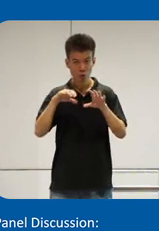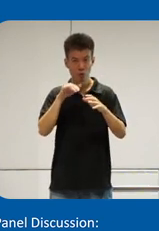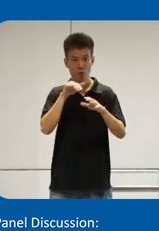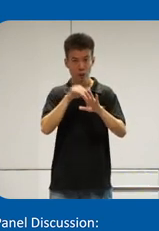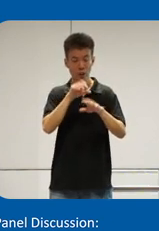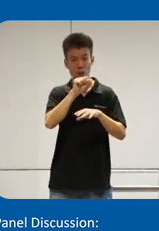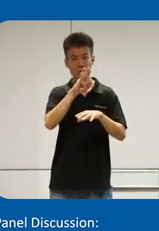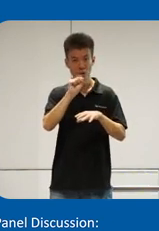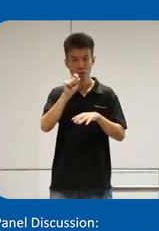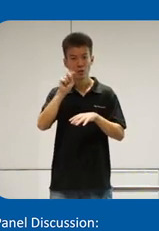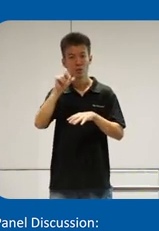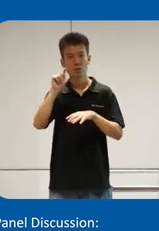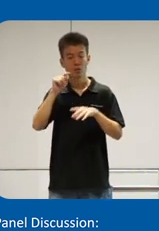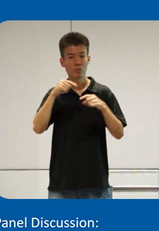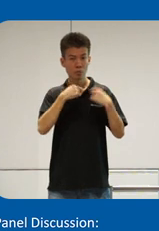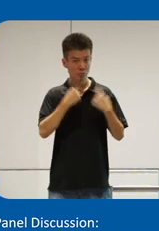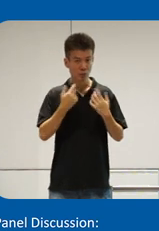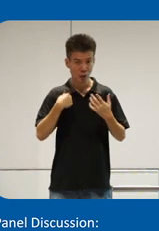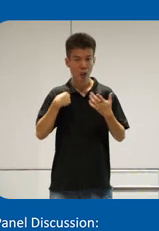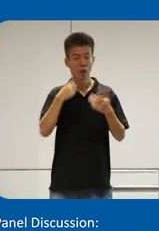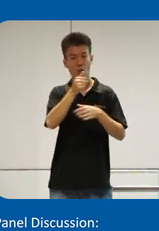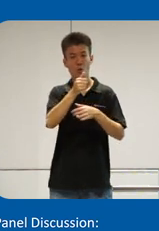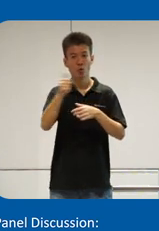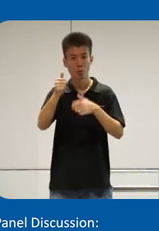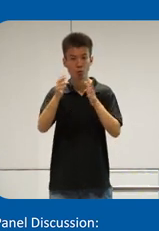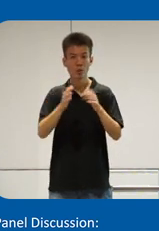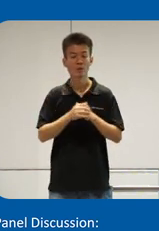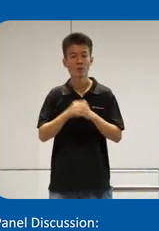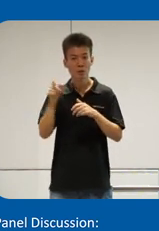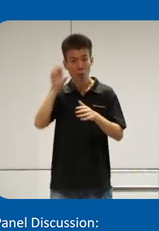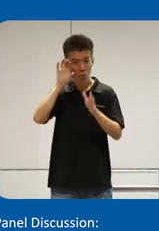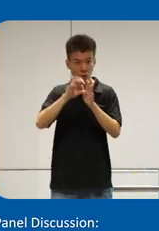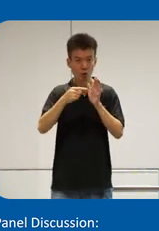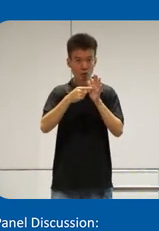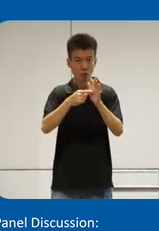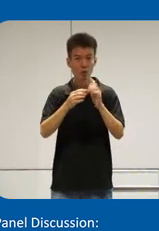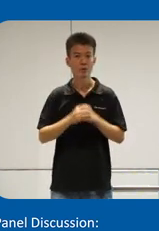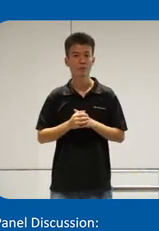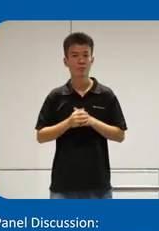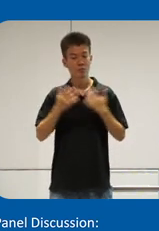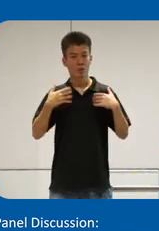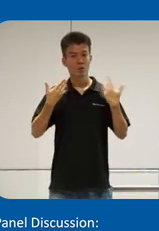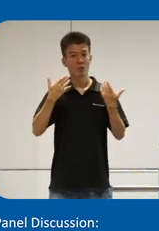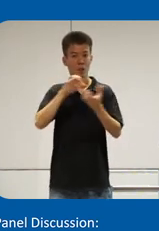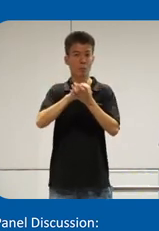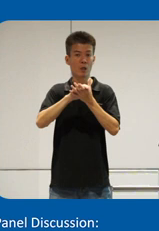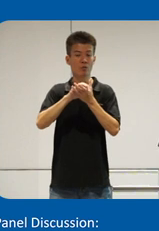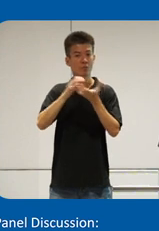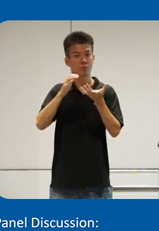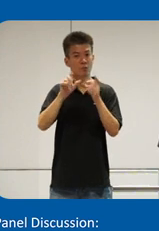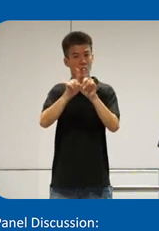SBS transit, at the heart of it is our commuters. Now, that picture that shows that the happily married couple, yeah,